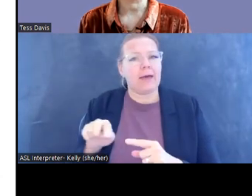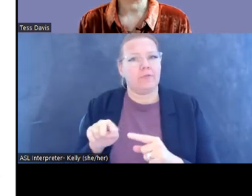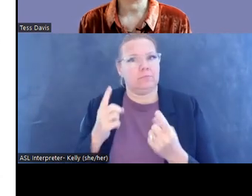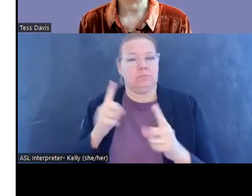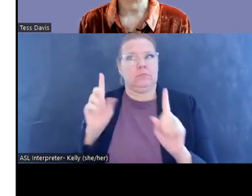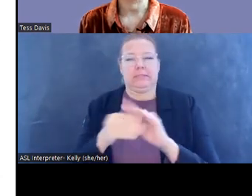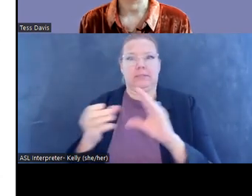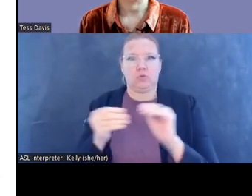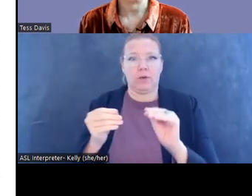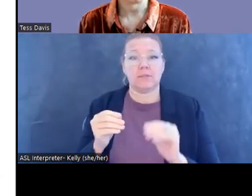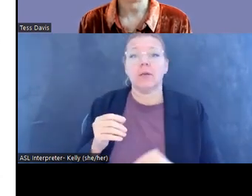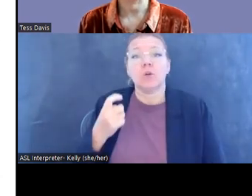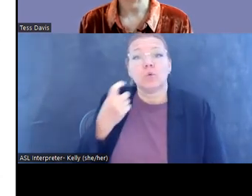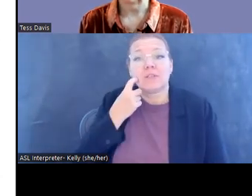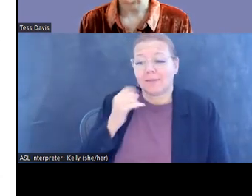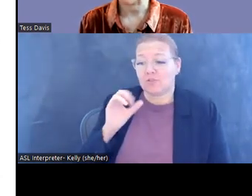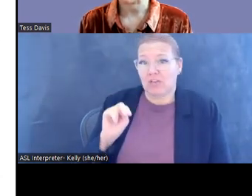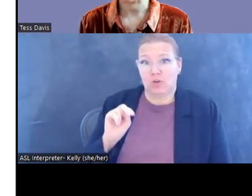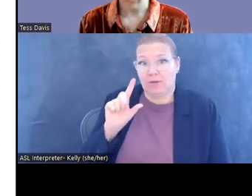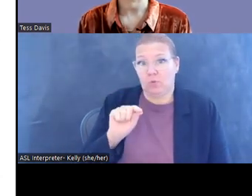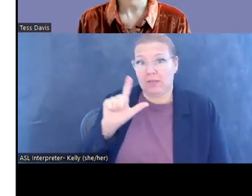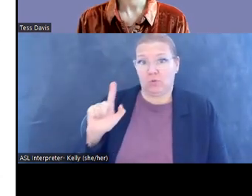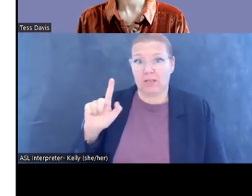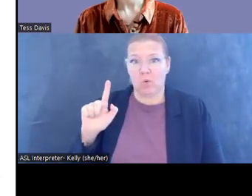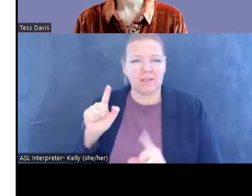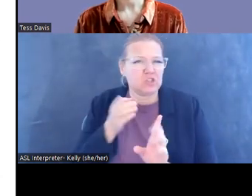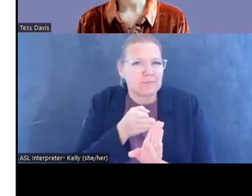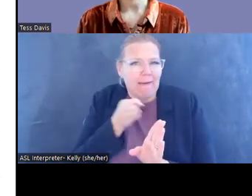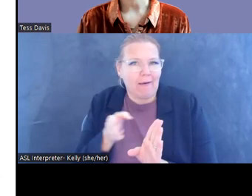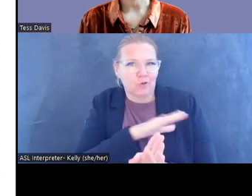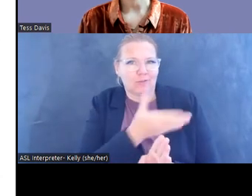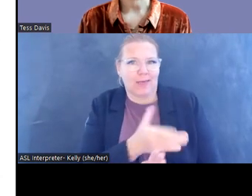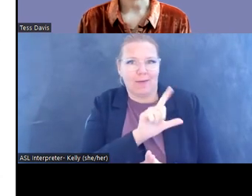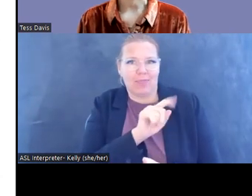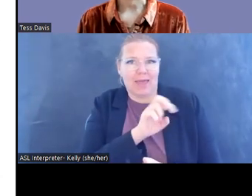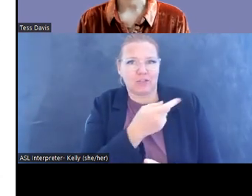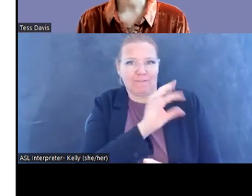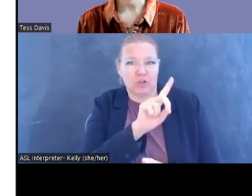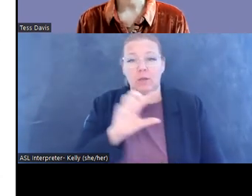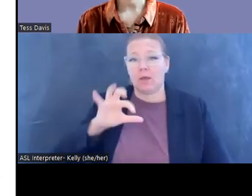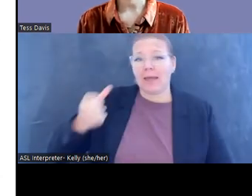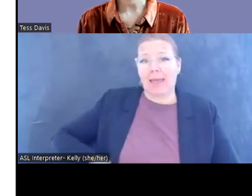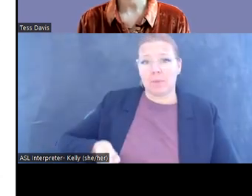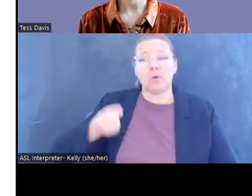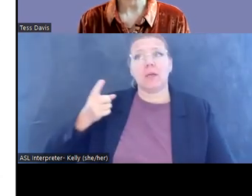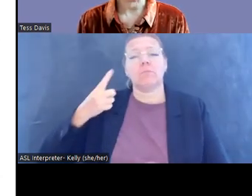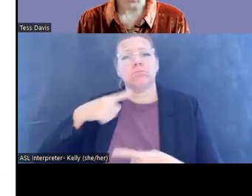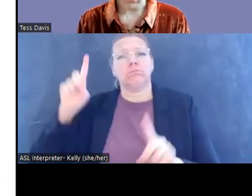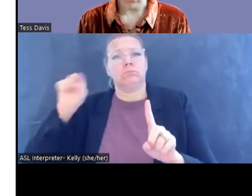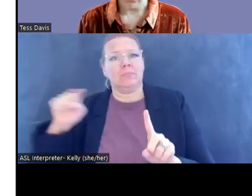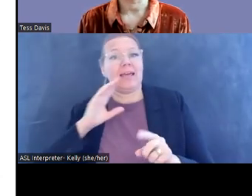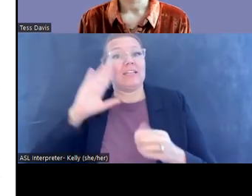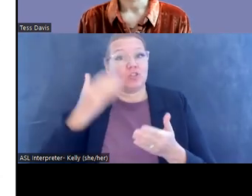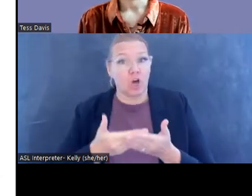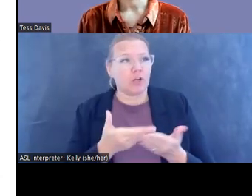In January of 2021, so just months after Latchford's death, Cambodia announced that his daughter and heir would be returning his personal